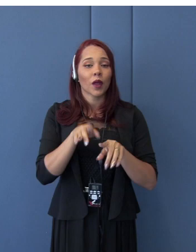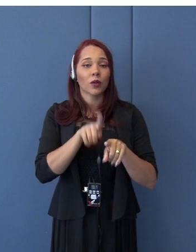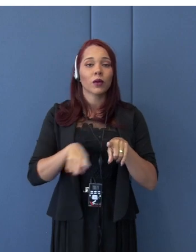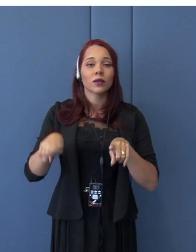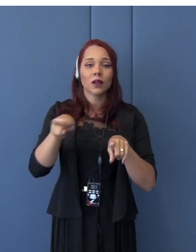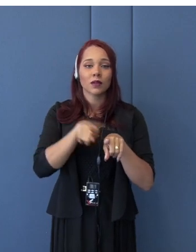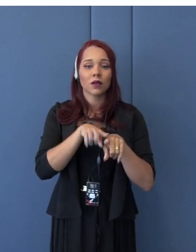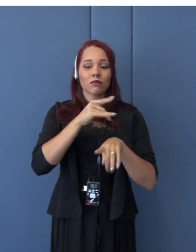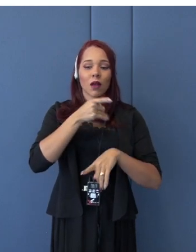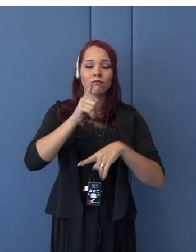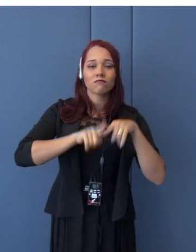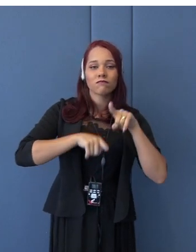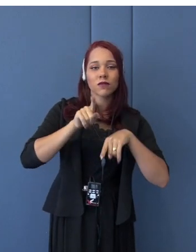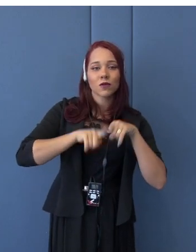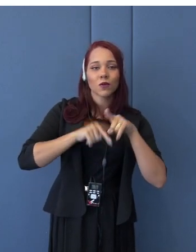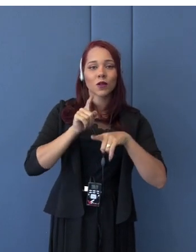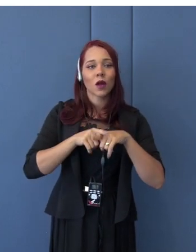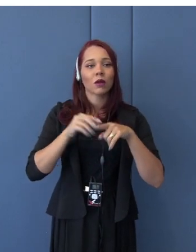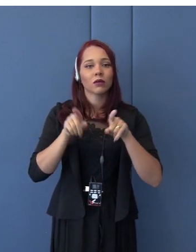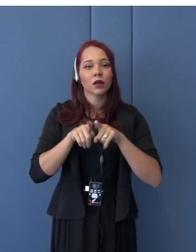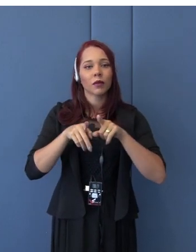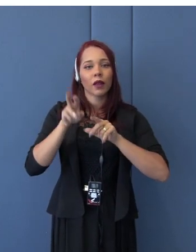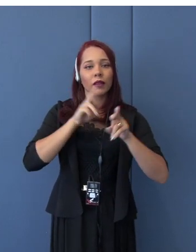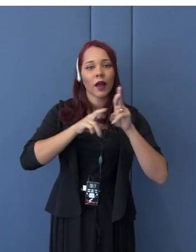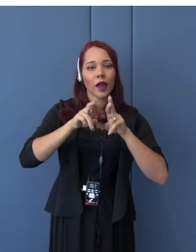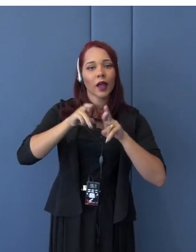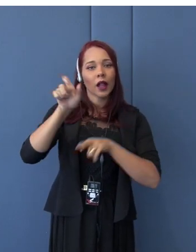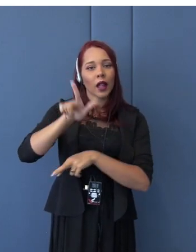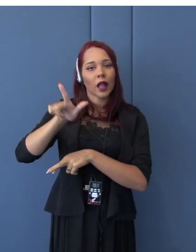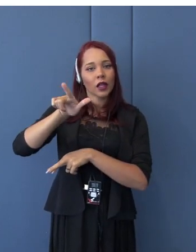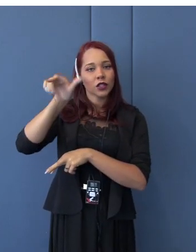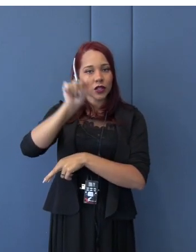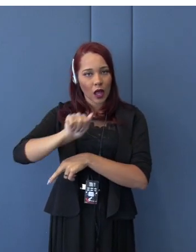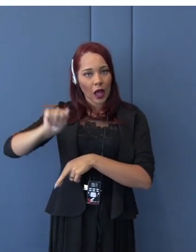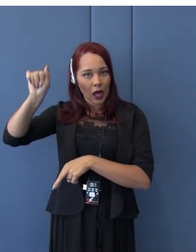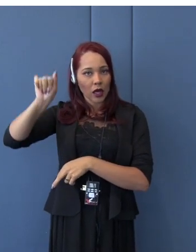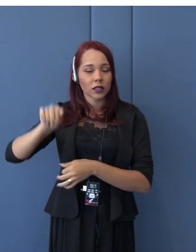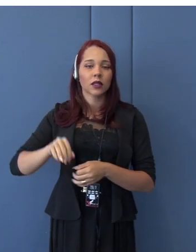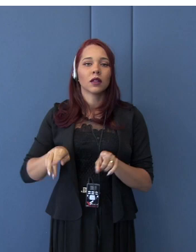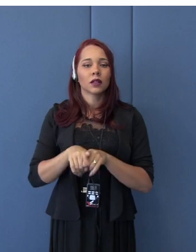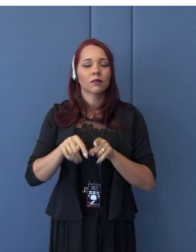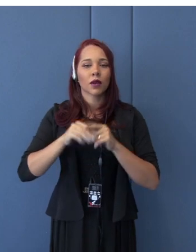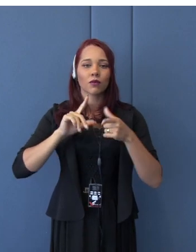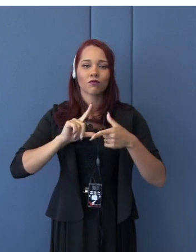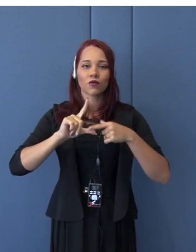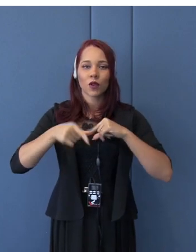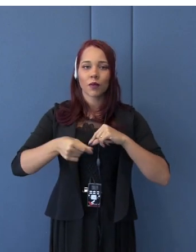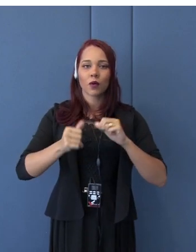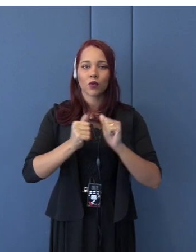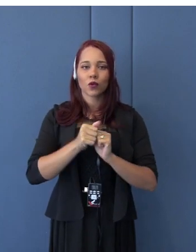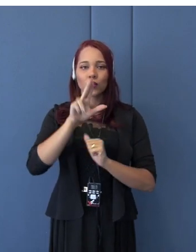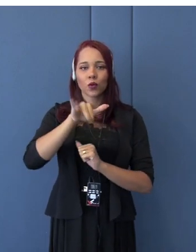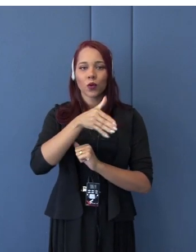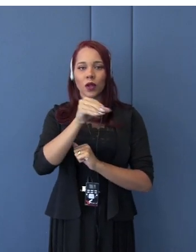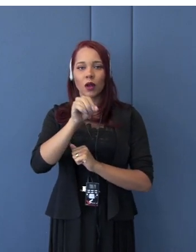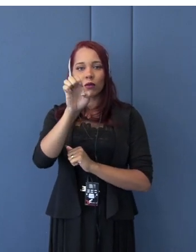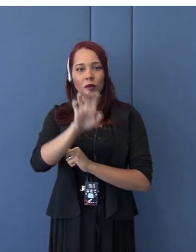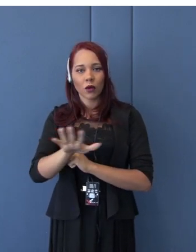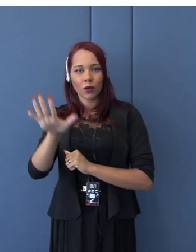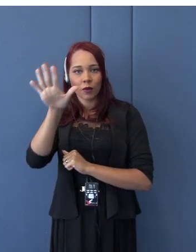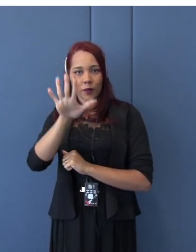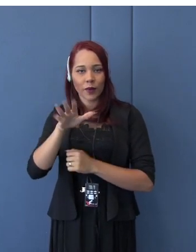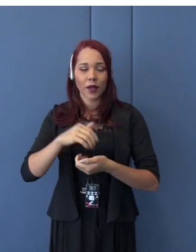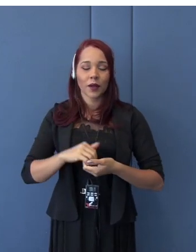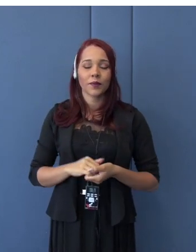global value chain in East Asia. And Japan-EU EPA, that's a major interregional mega FTA connecting East